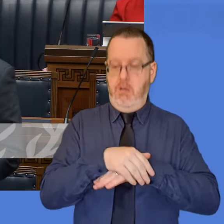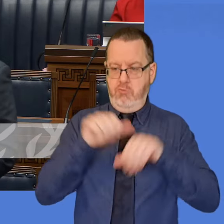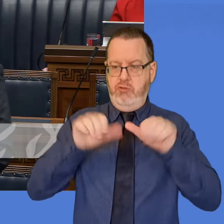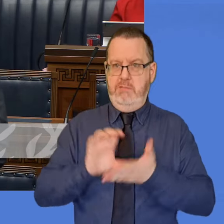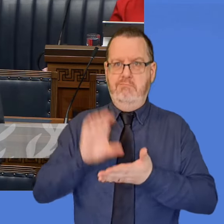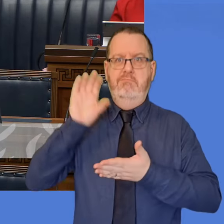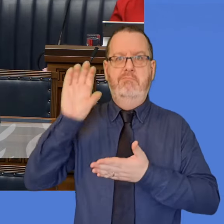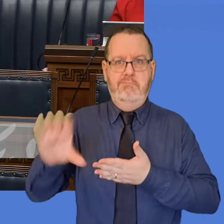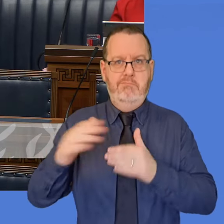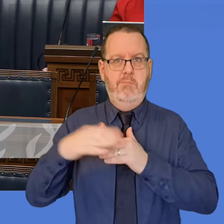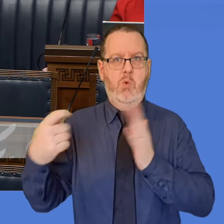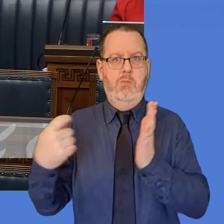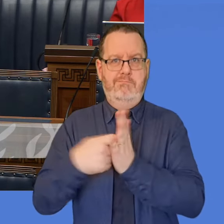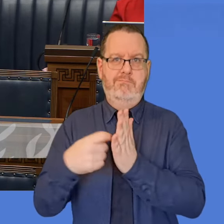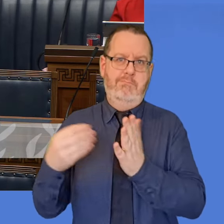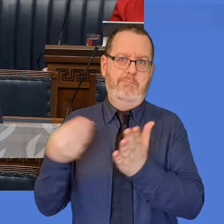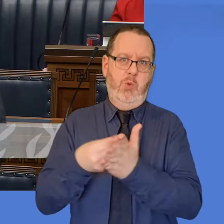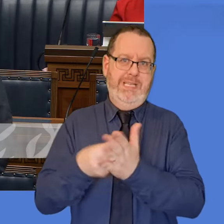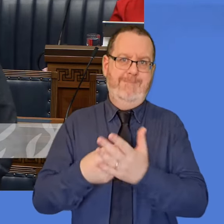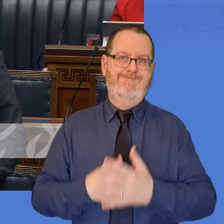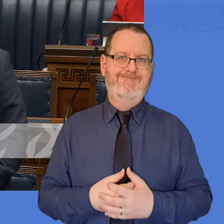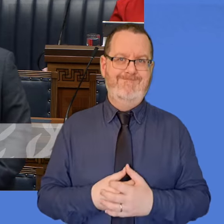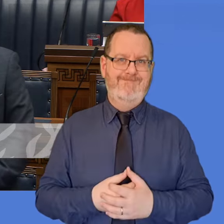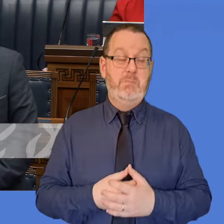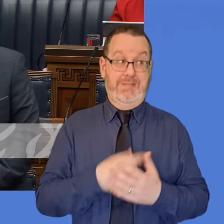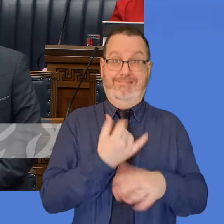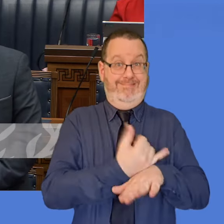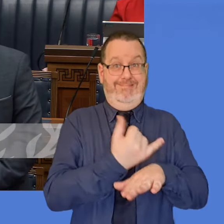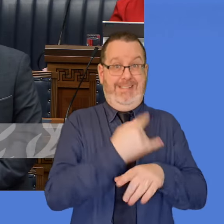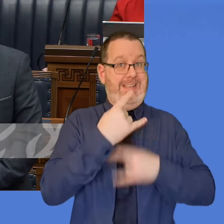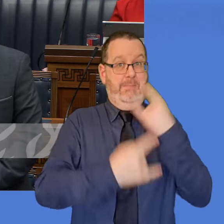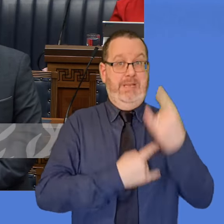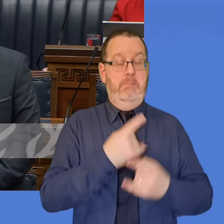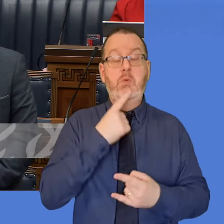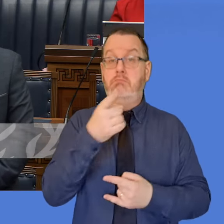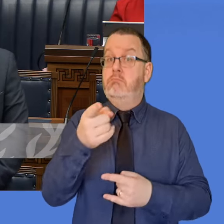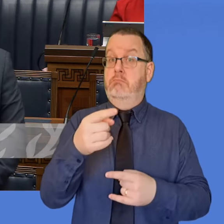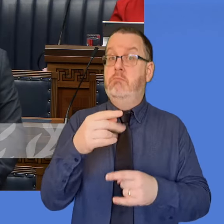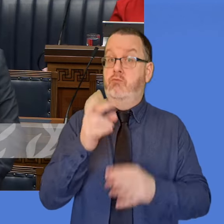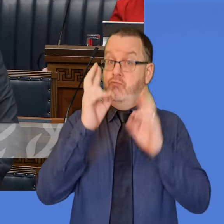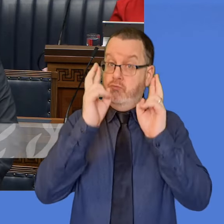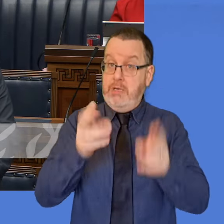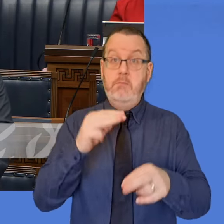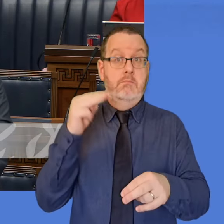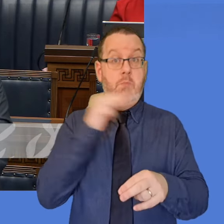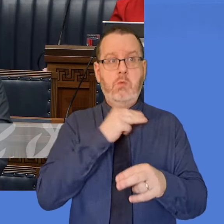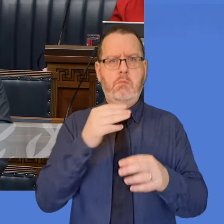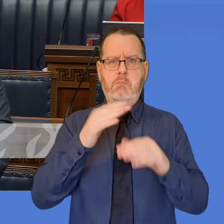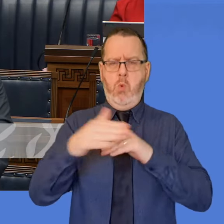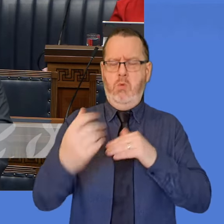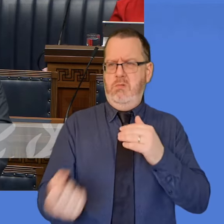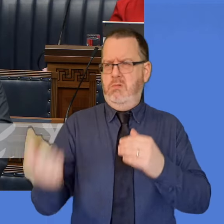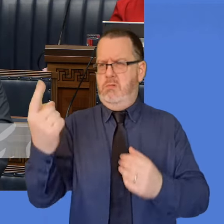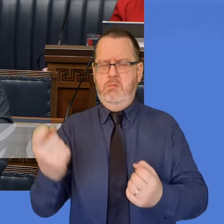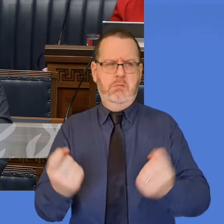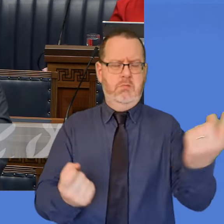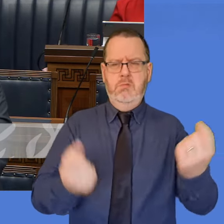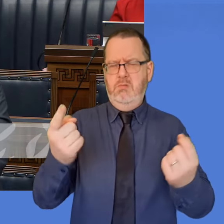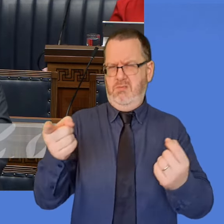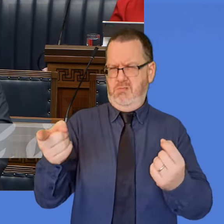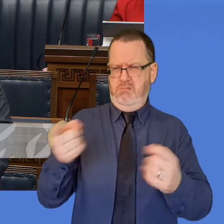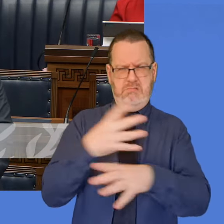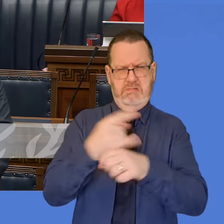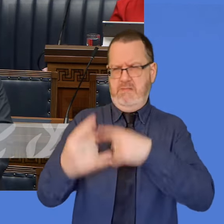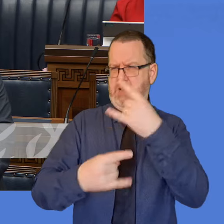member does raise an important point in regards to how often these events are happening and that they are happening in places